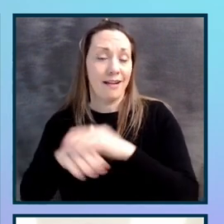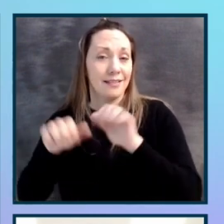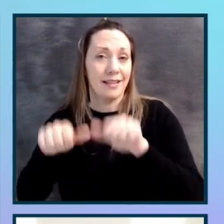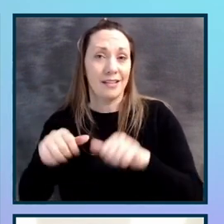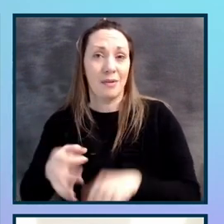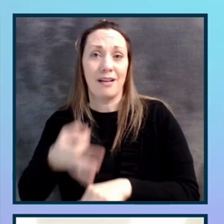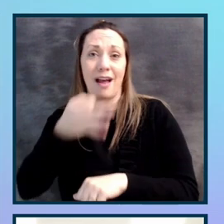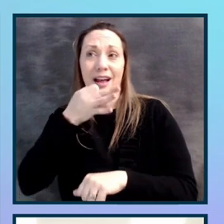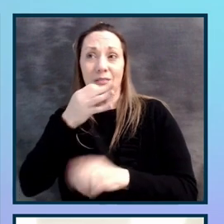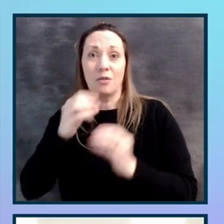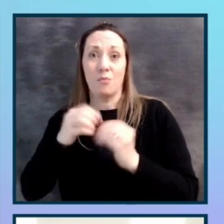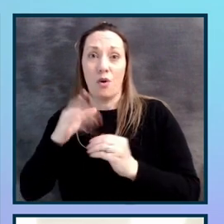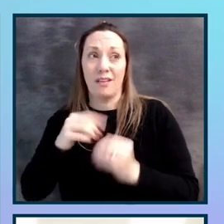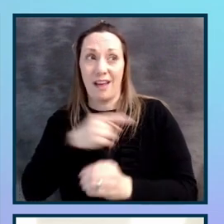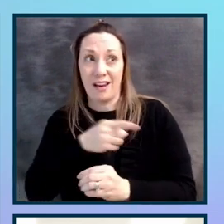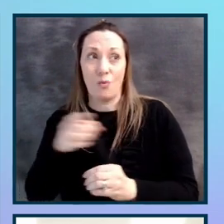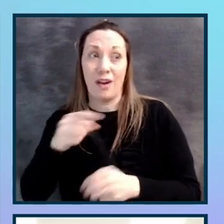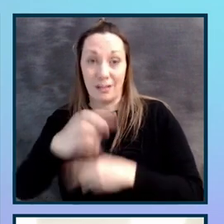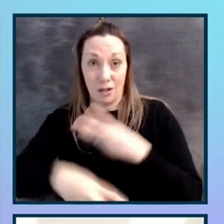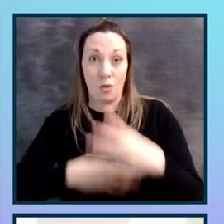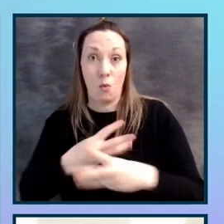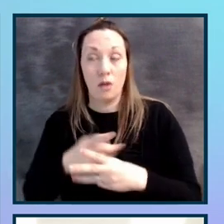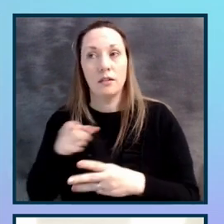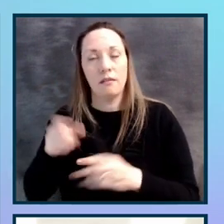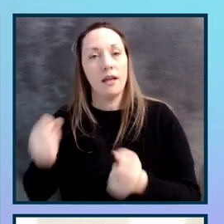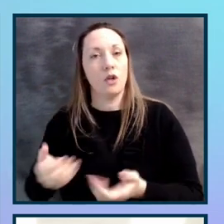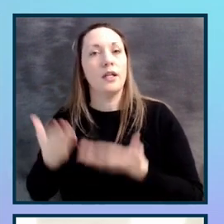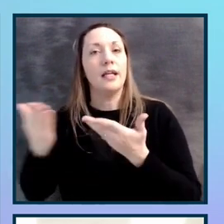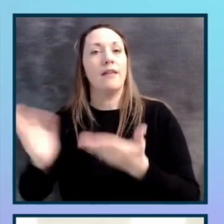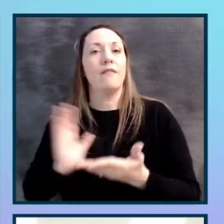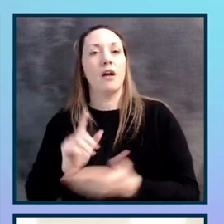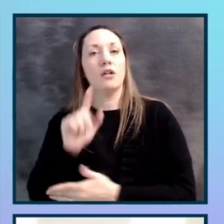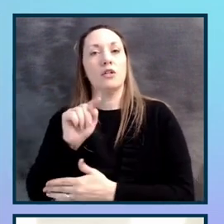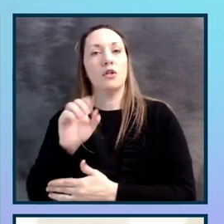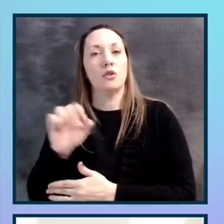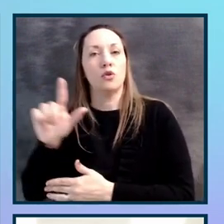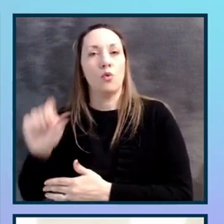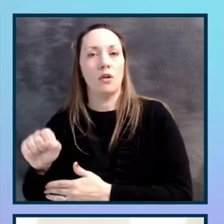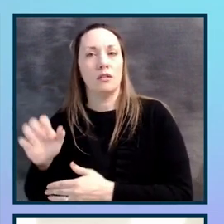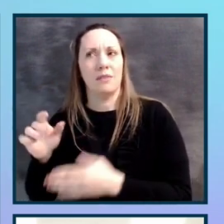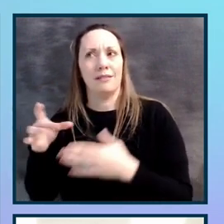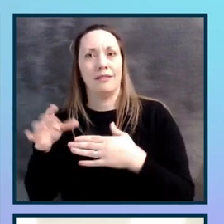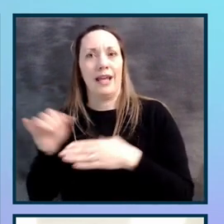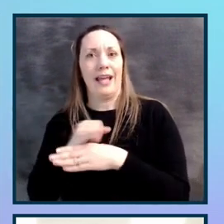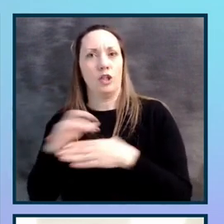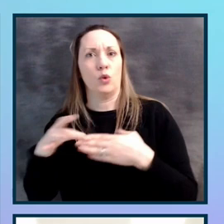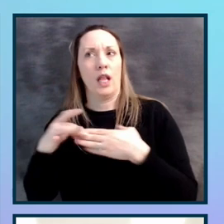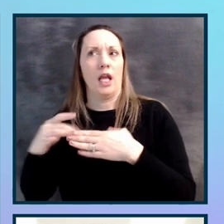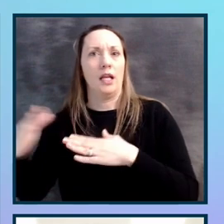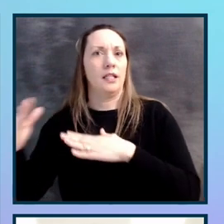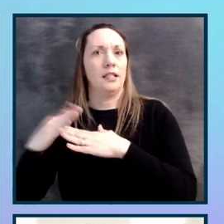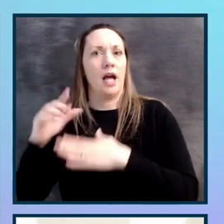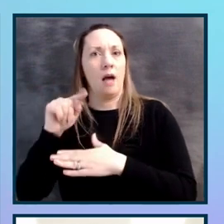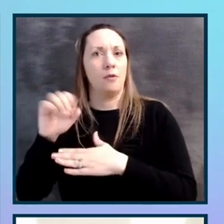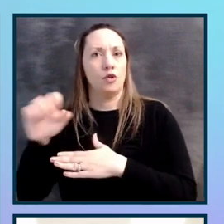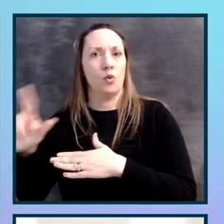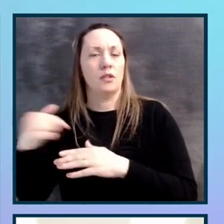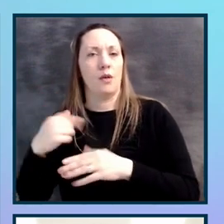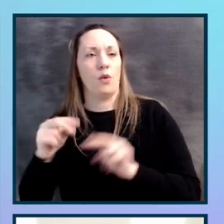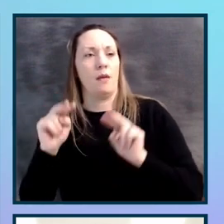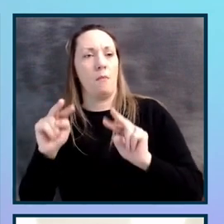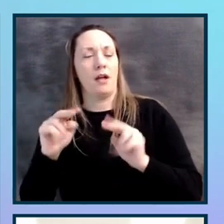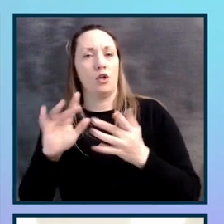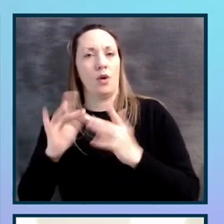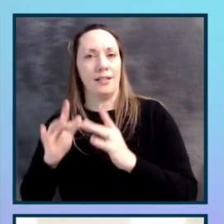anywhere, anyone else in the world. And they could give us the tools, these industry leading tools to be able to audit, monitor our sites and our apps for